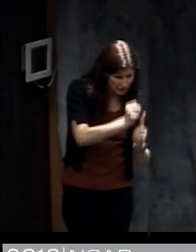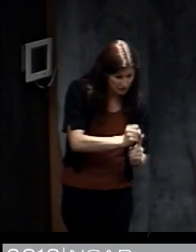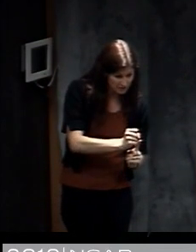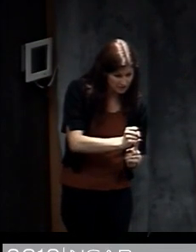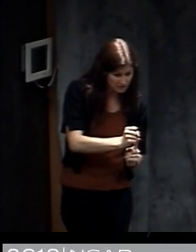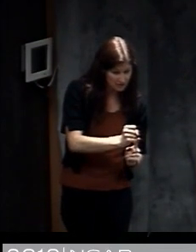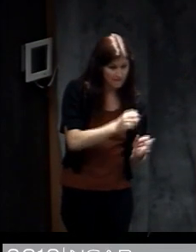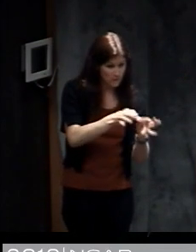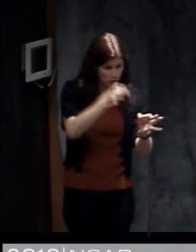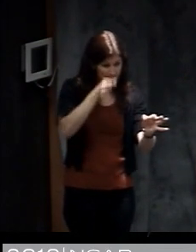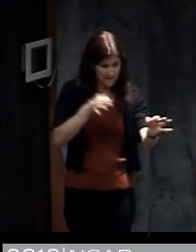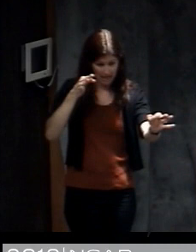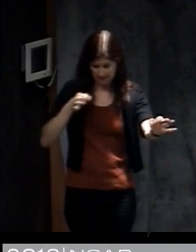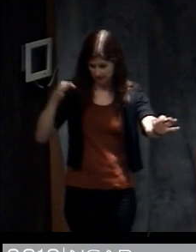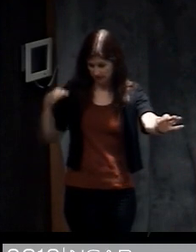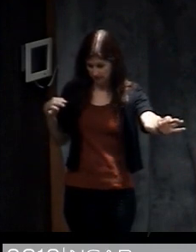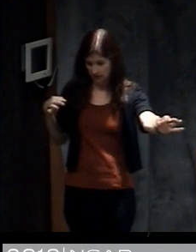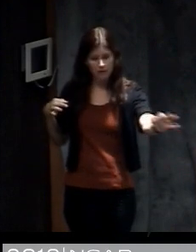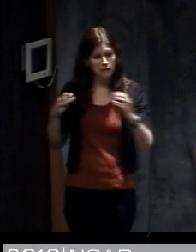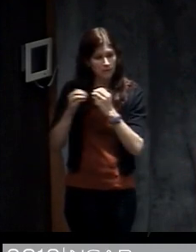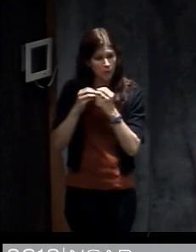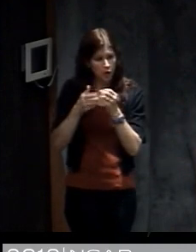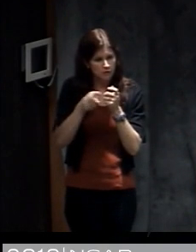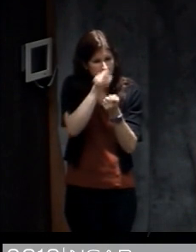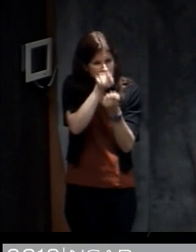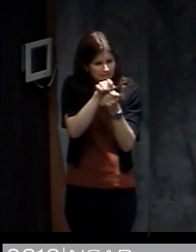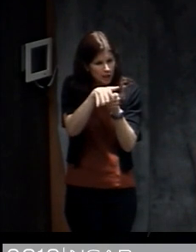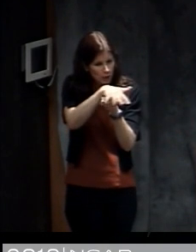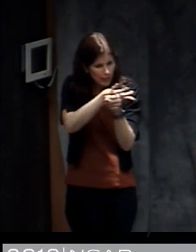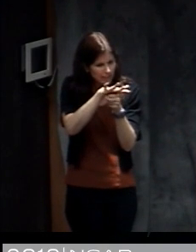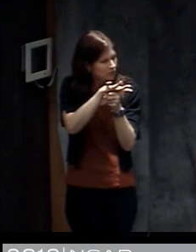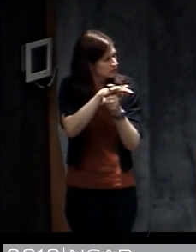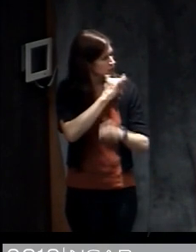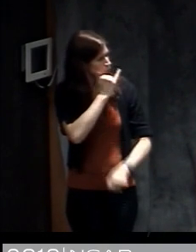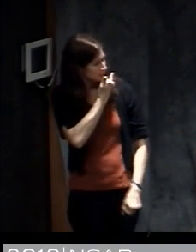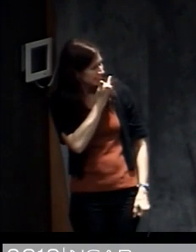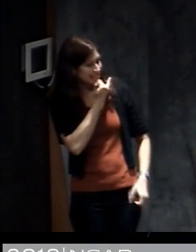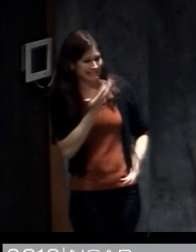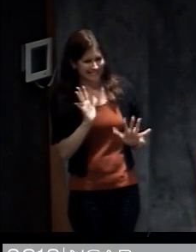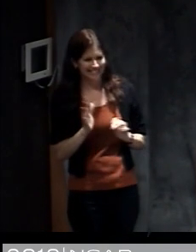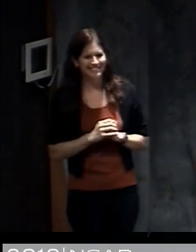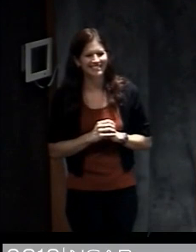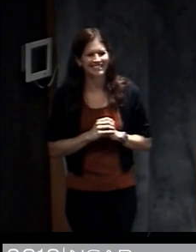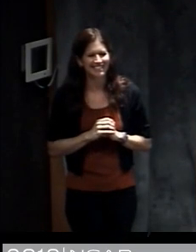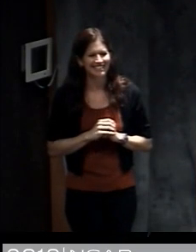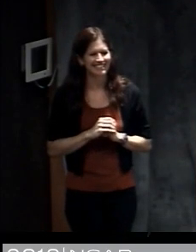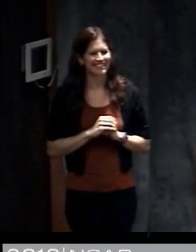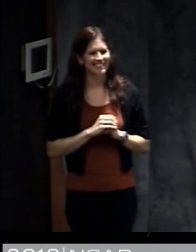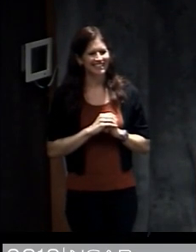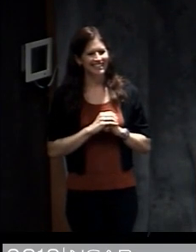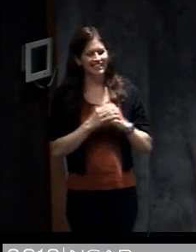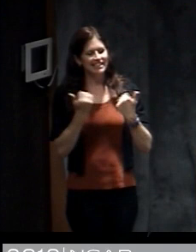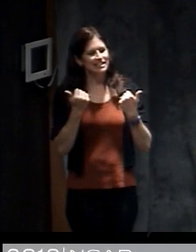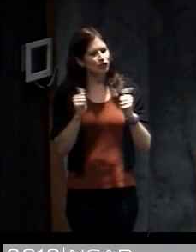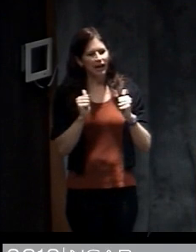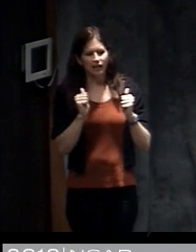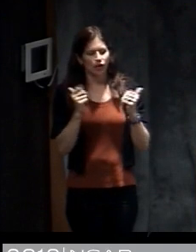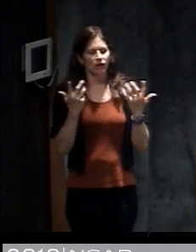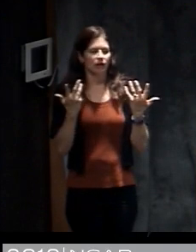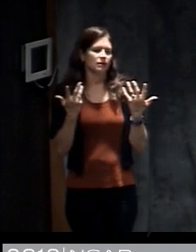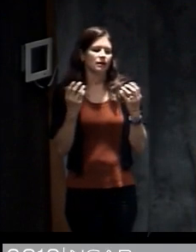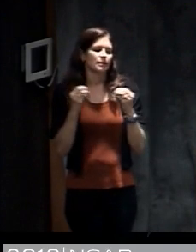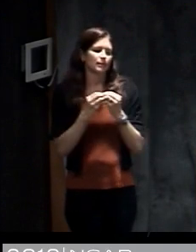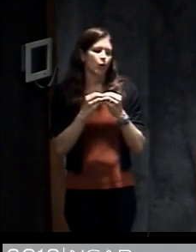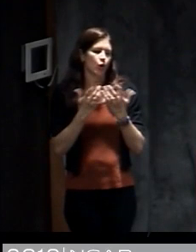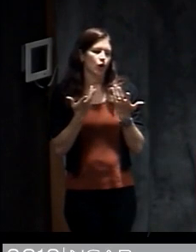further in advance, as well as more location, oops, more location information, when you try to do all those things, there's more